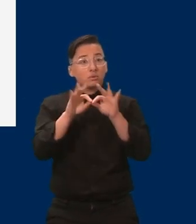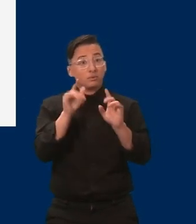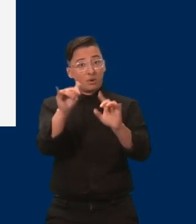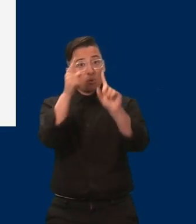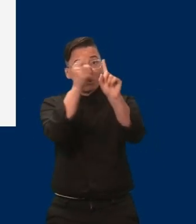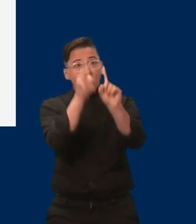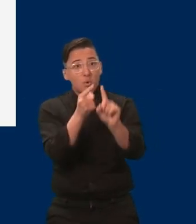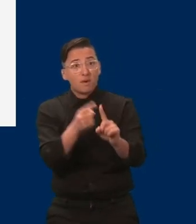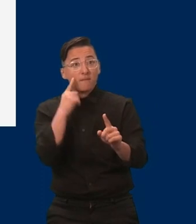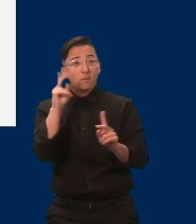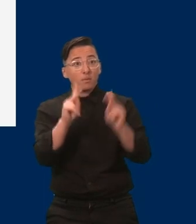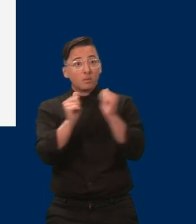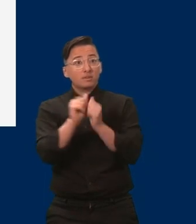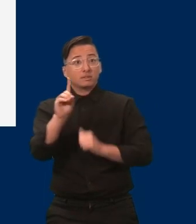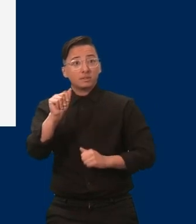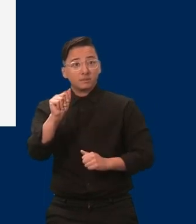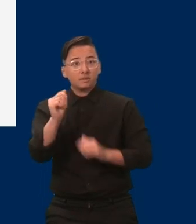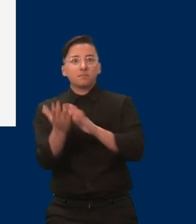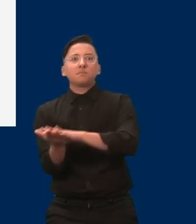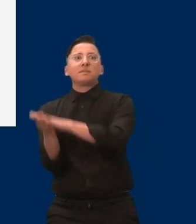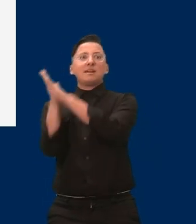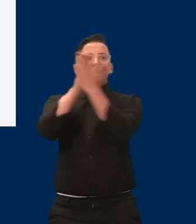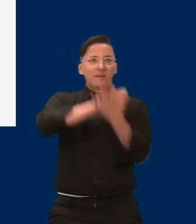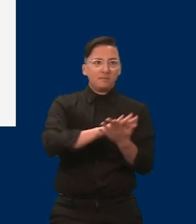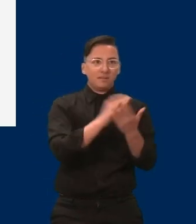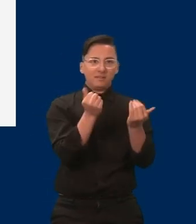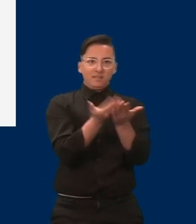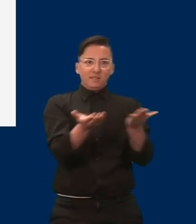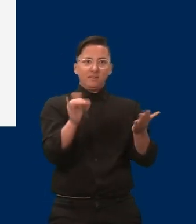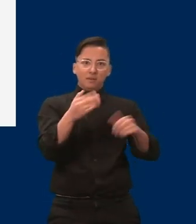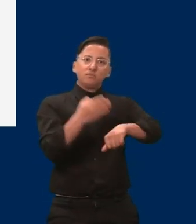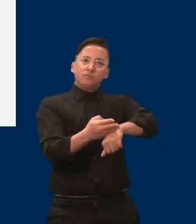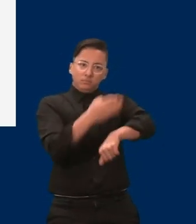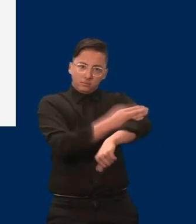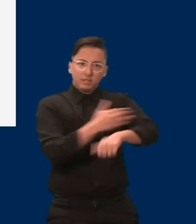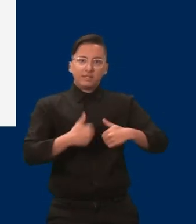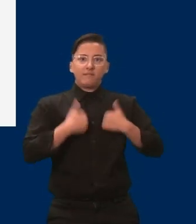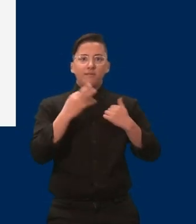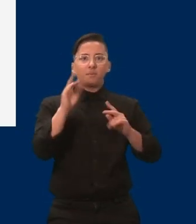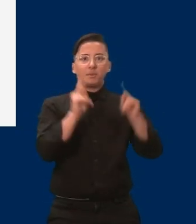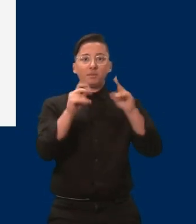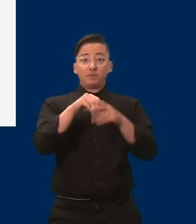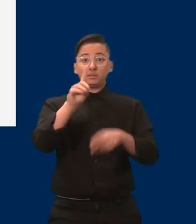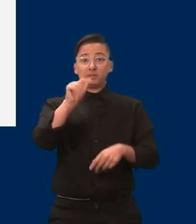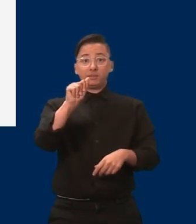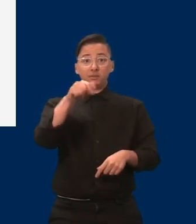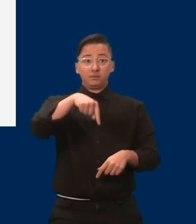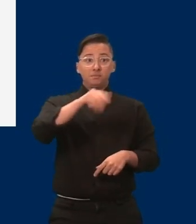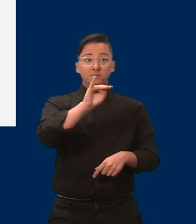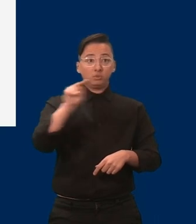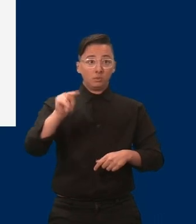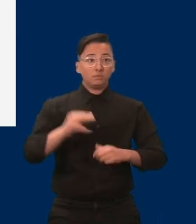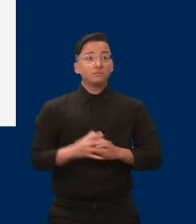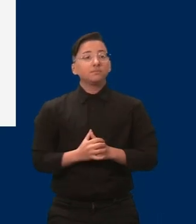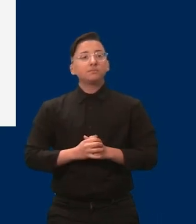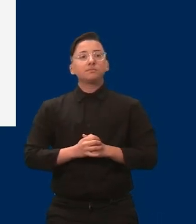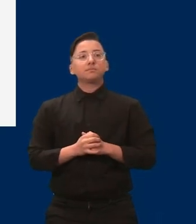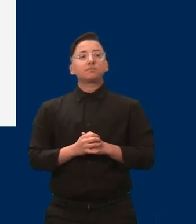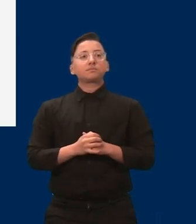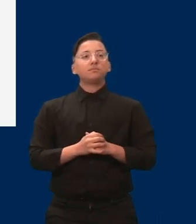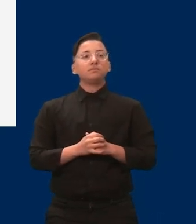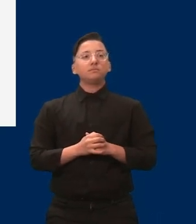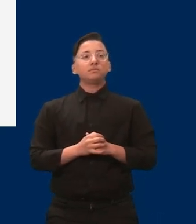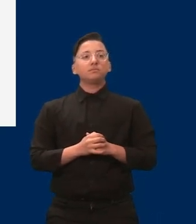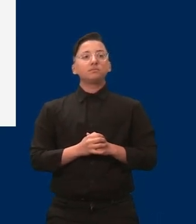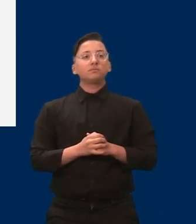into actionable items that do improve people's lives. And making sure that the folks most impacted by the decisions we'll make and have